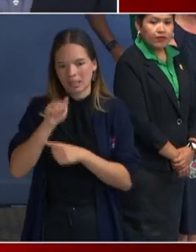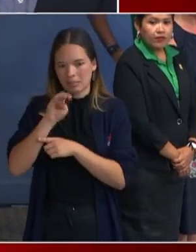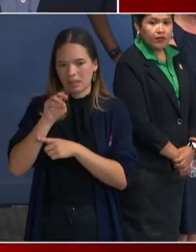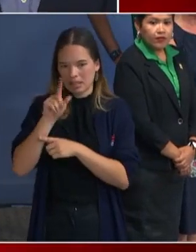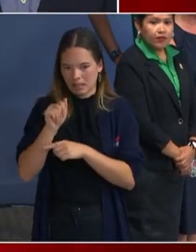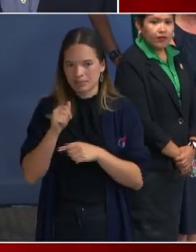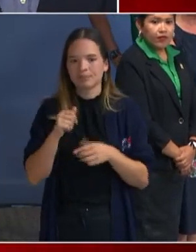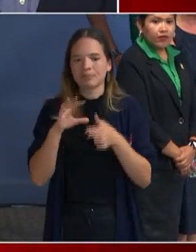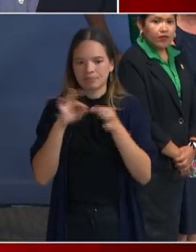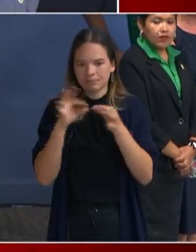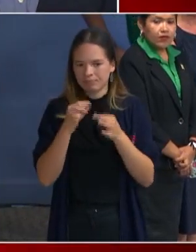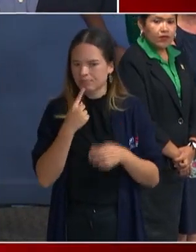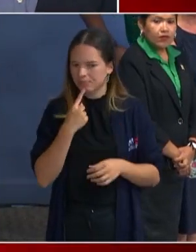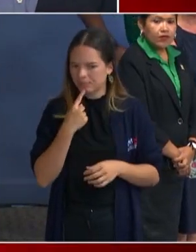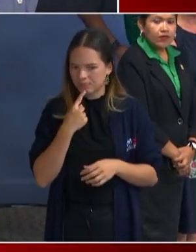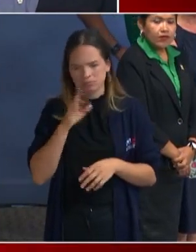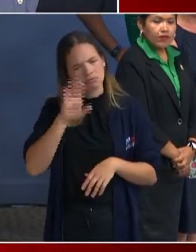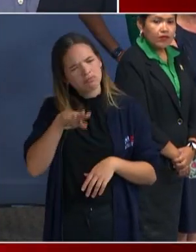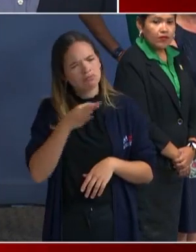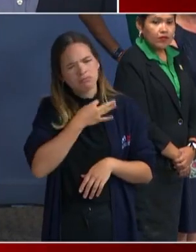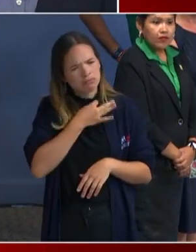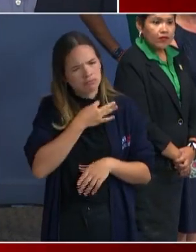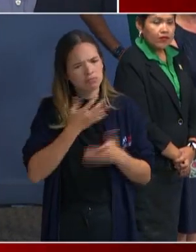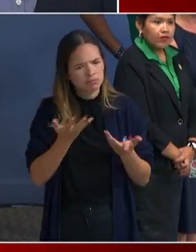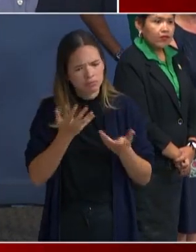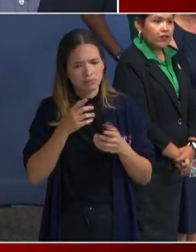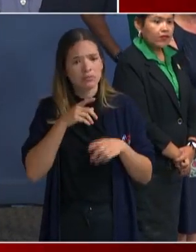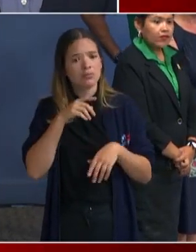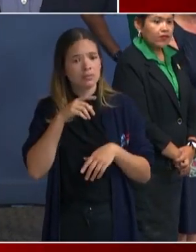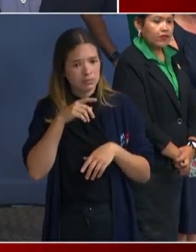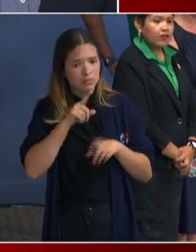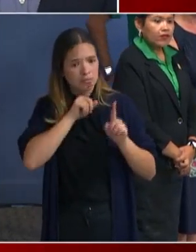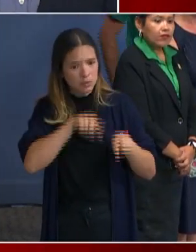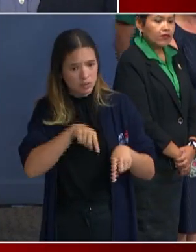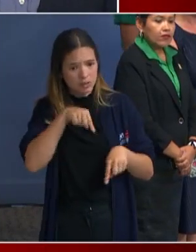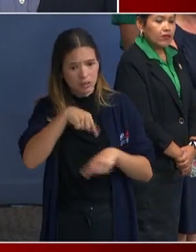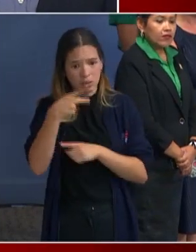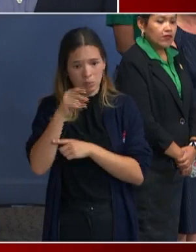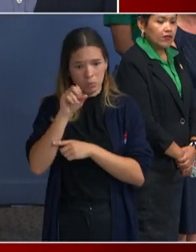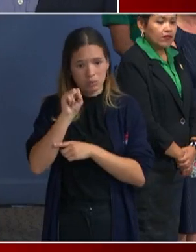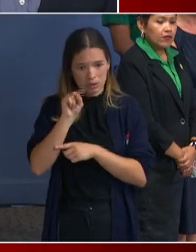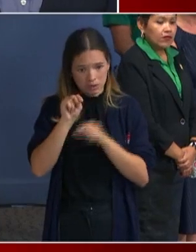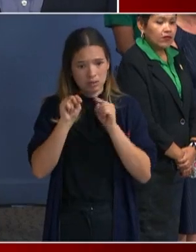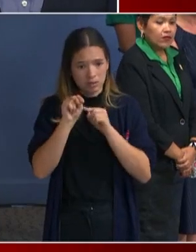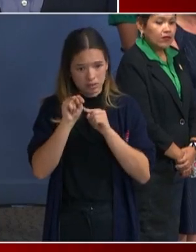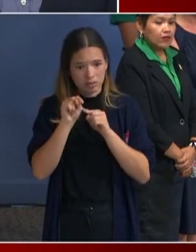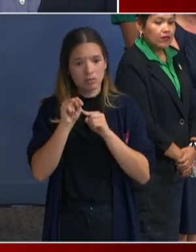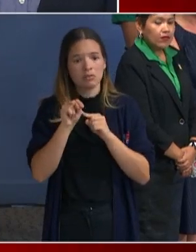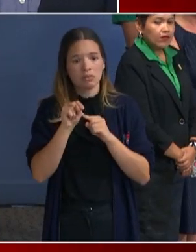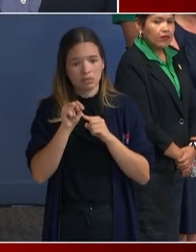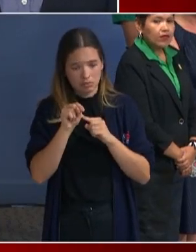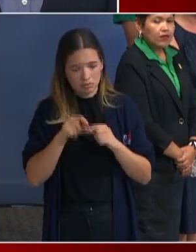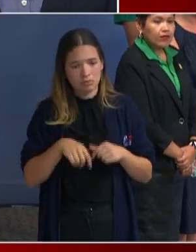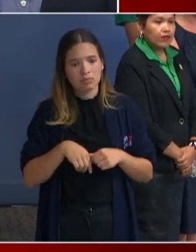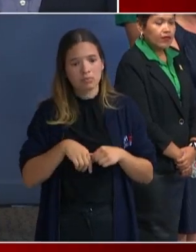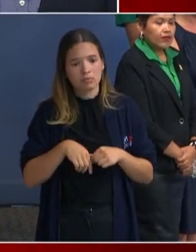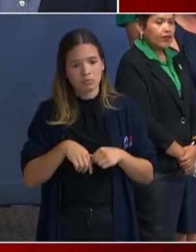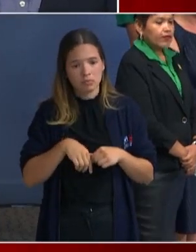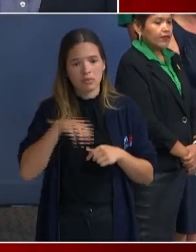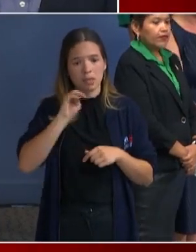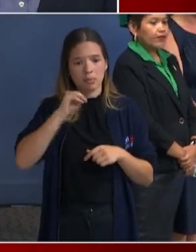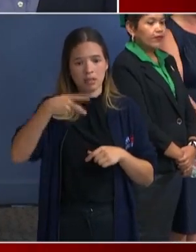I'm wondering the post reported today about, uh, the police, MPD has started enforcing a curfew for